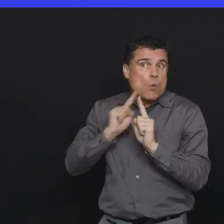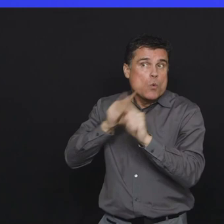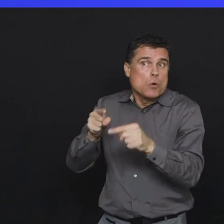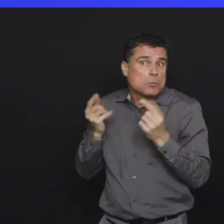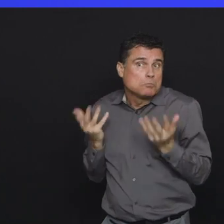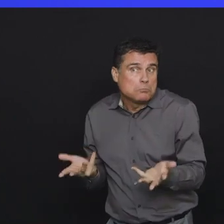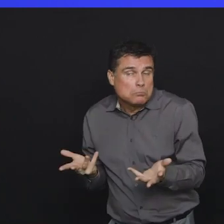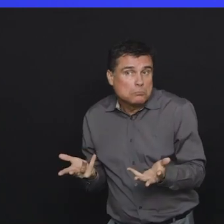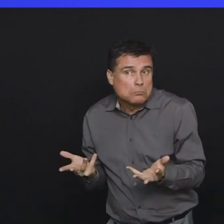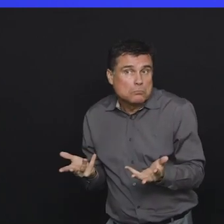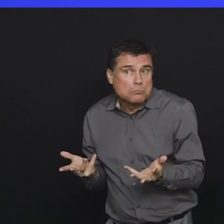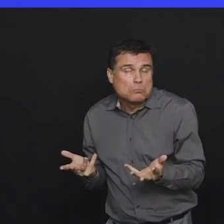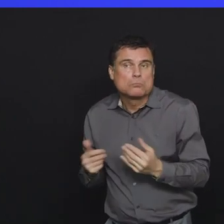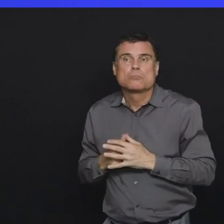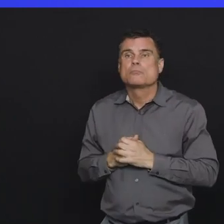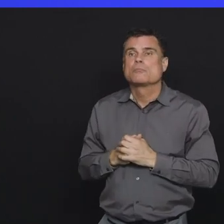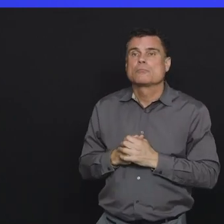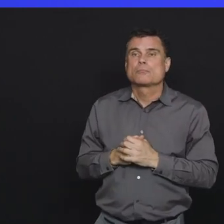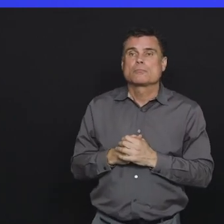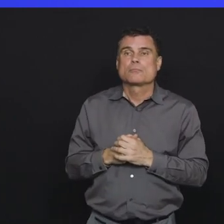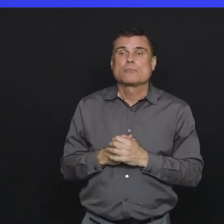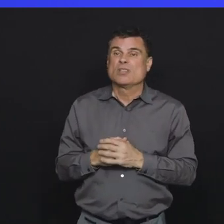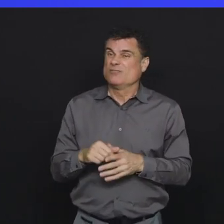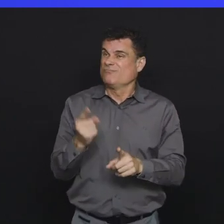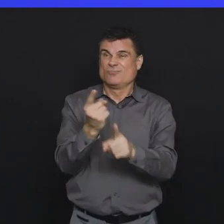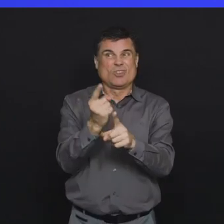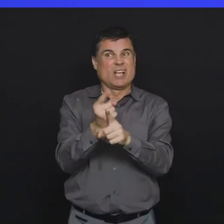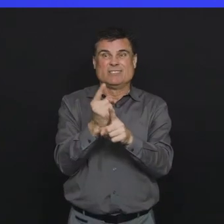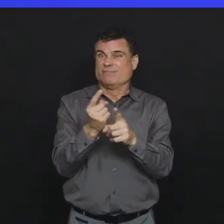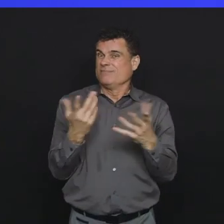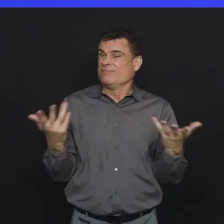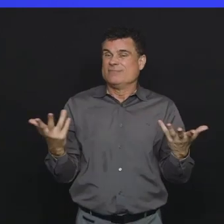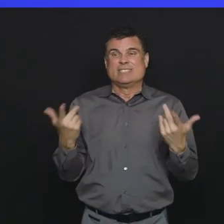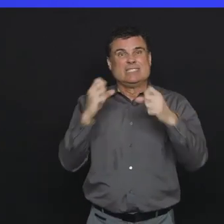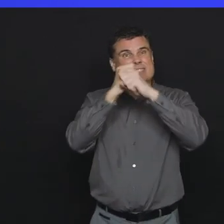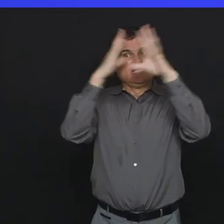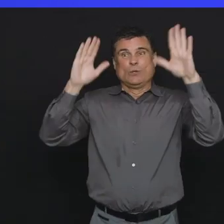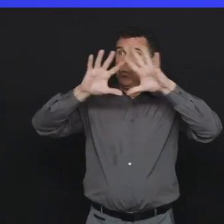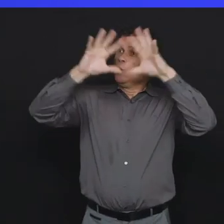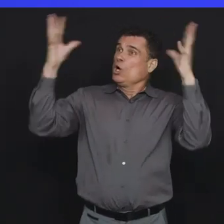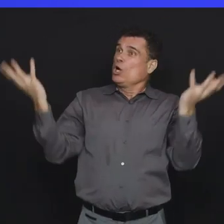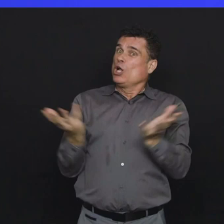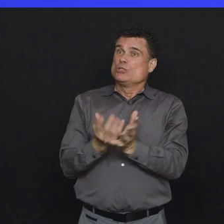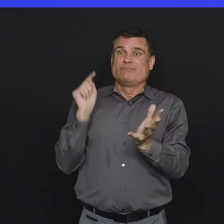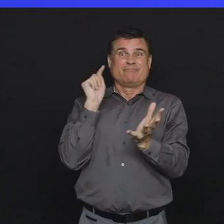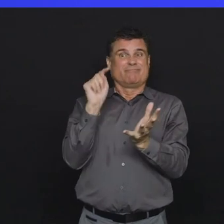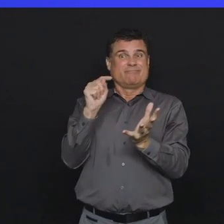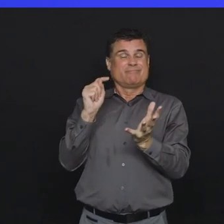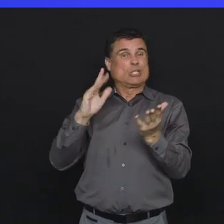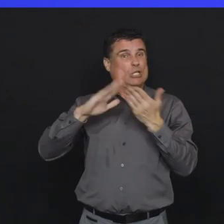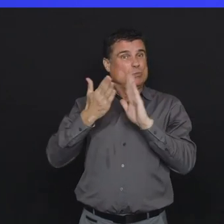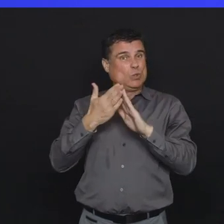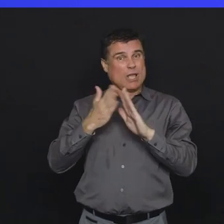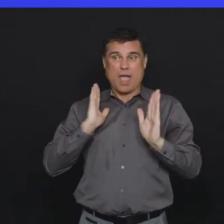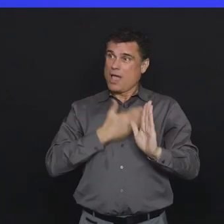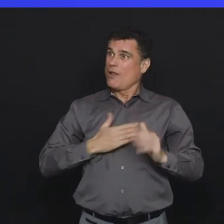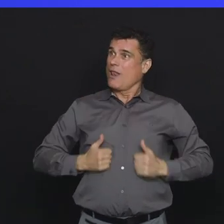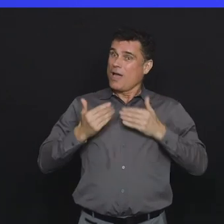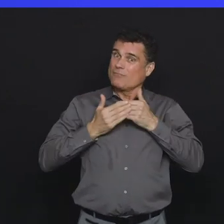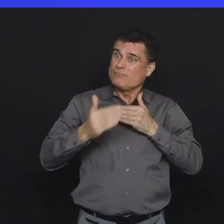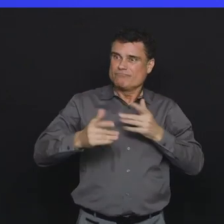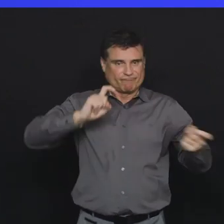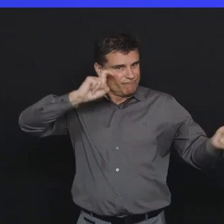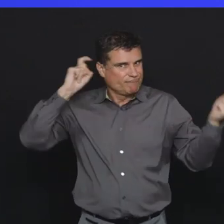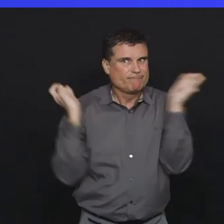So I think it's an understatement, really, to say. But our global community has changed in ways